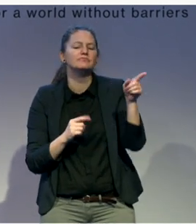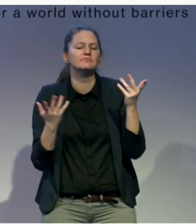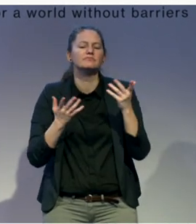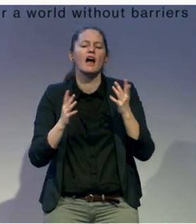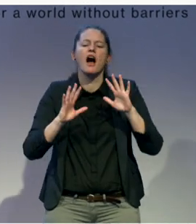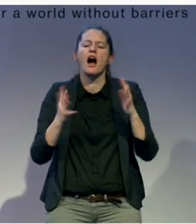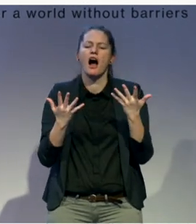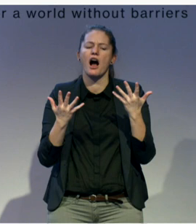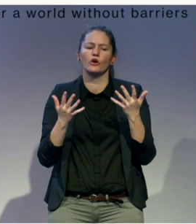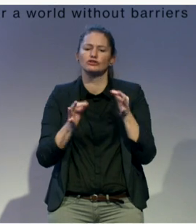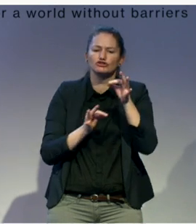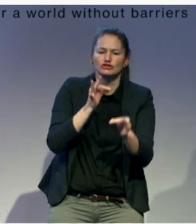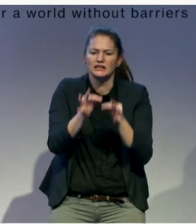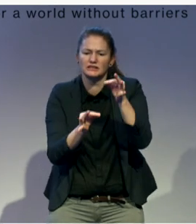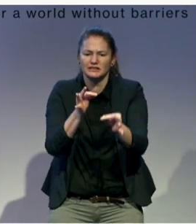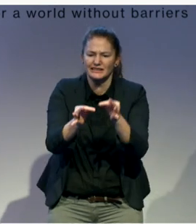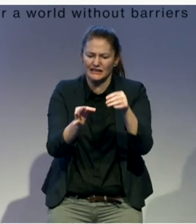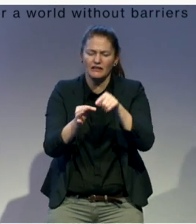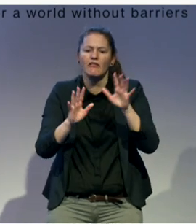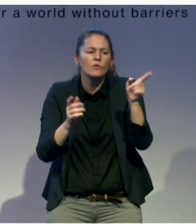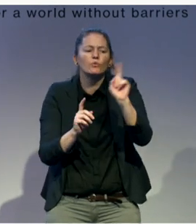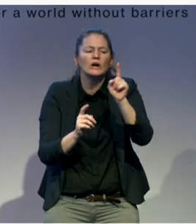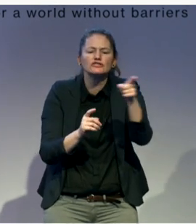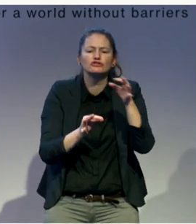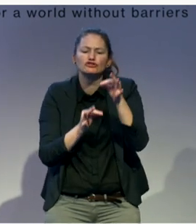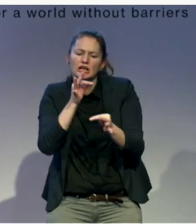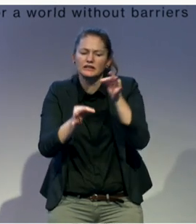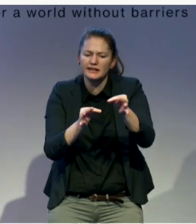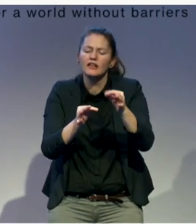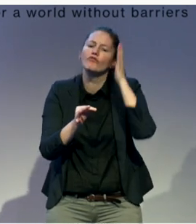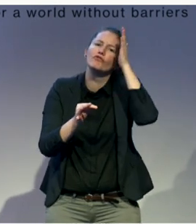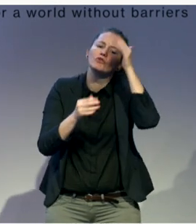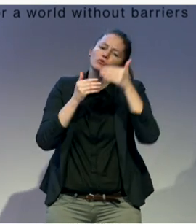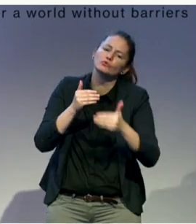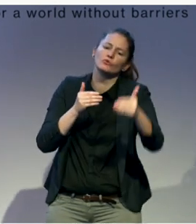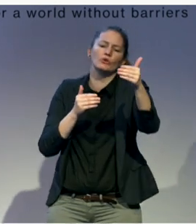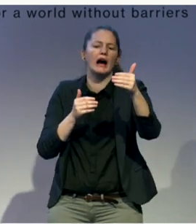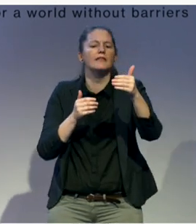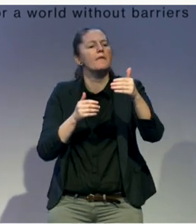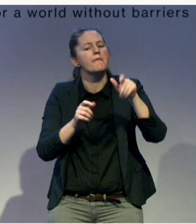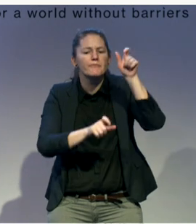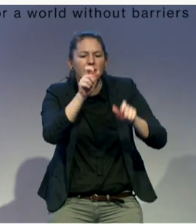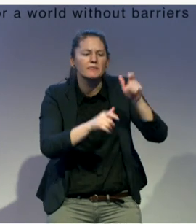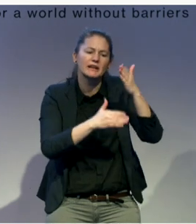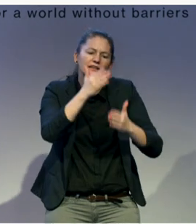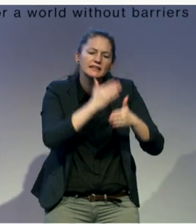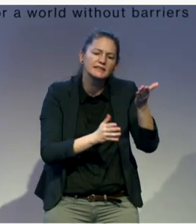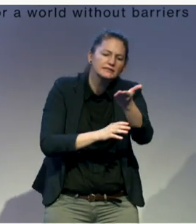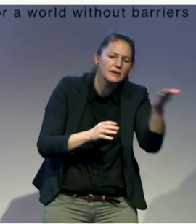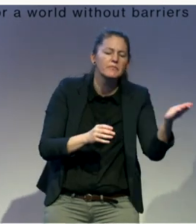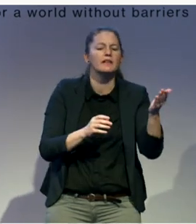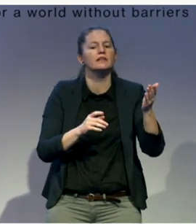gaining participation or gaining a higher number of people with disabilities running for office or voting